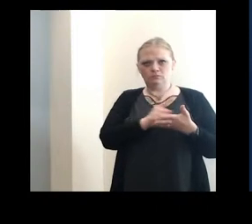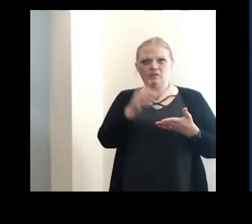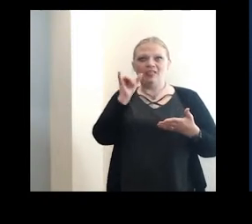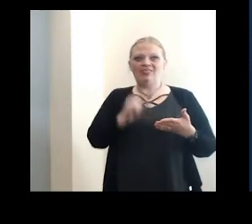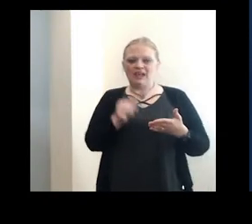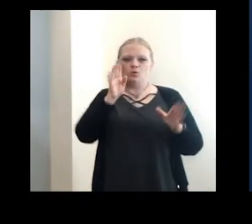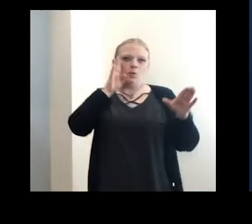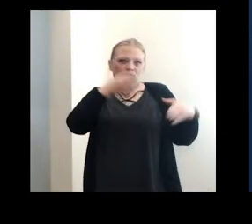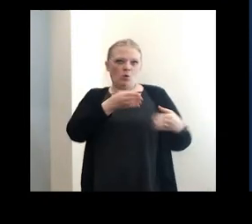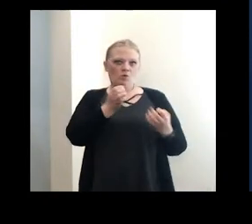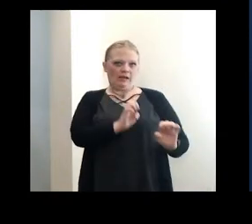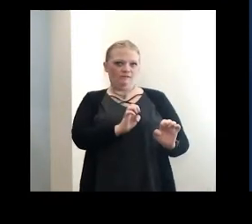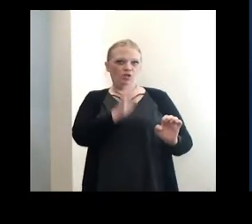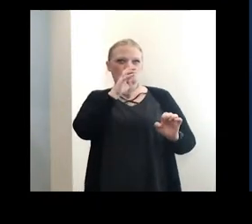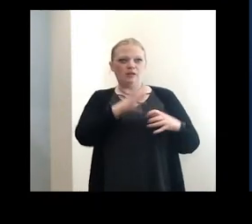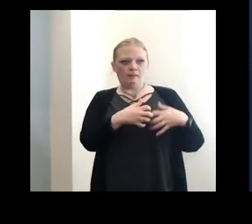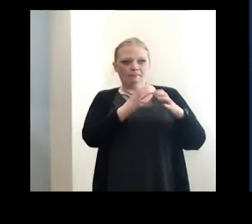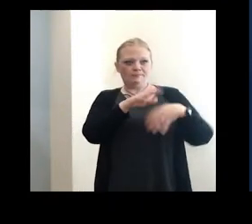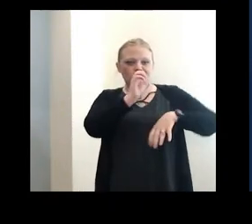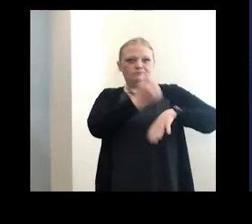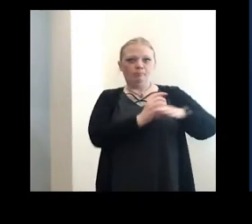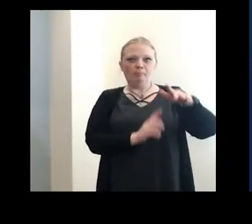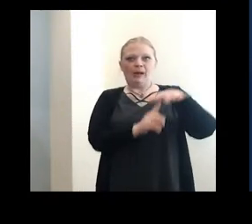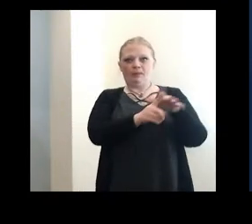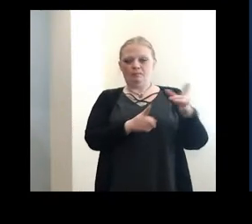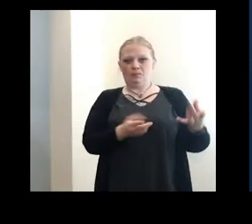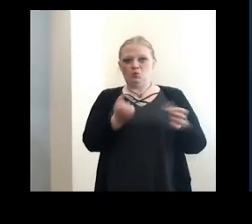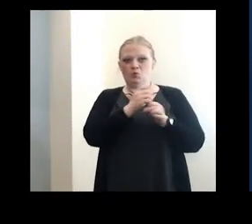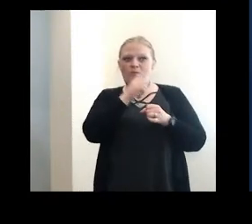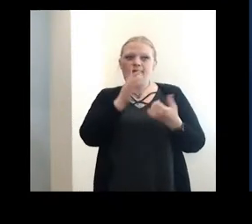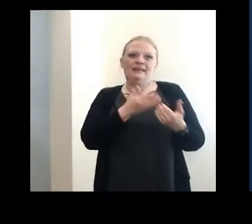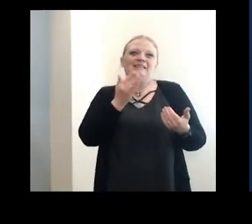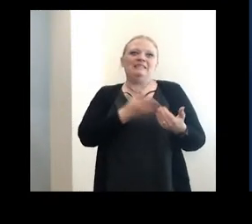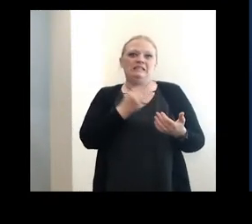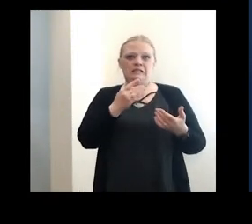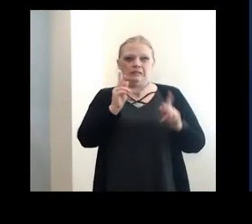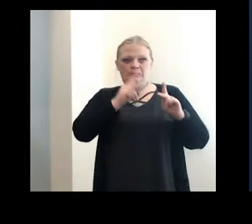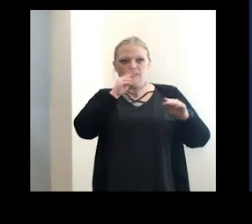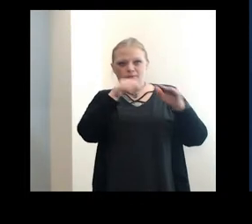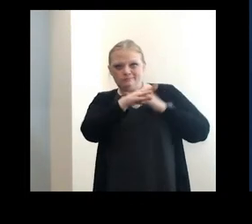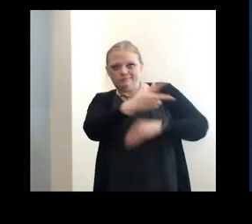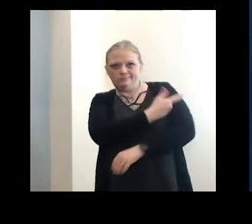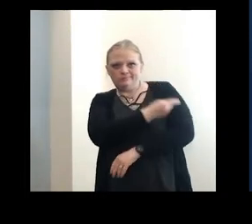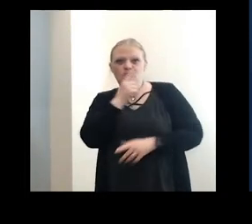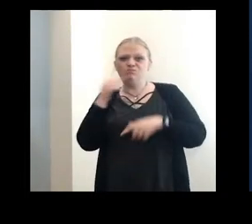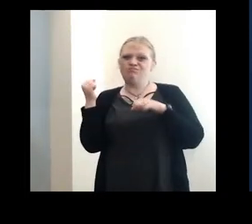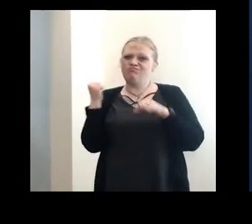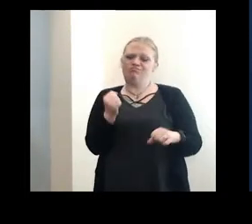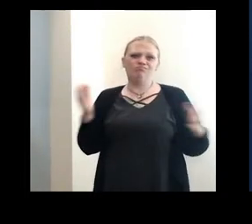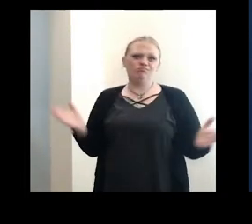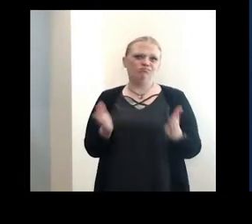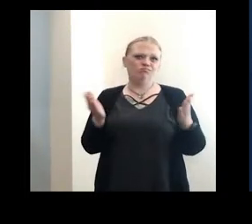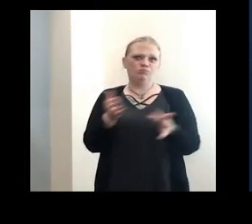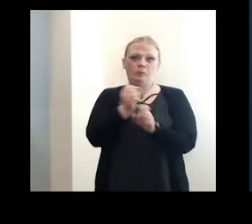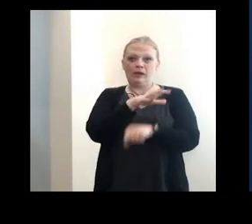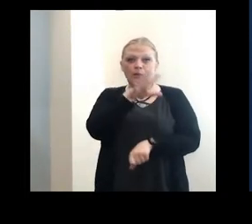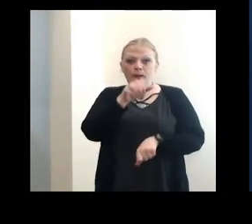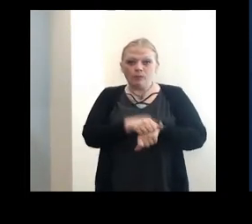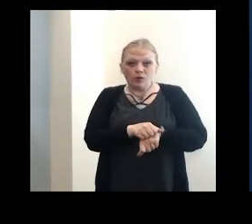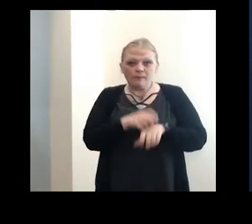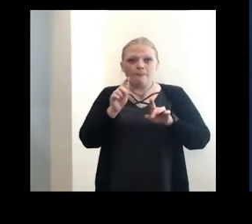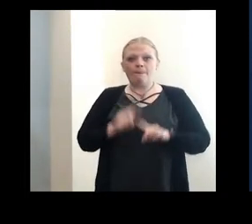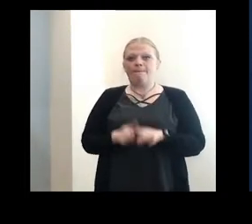to concentrate our efforts in the pop-up clinics to make it easier for people to get vaccinated. We strongly suggest that people make appointments.